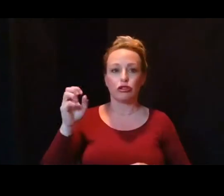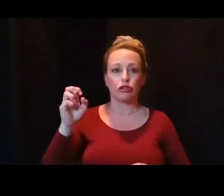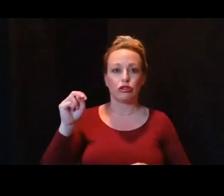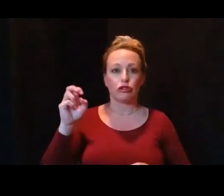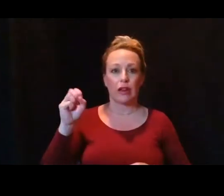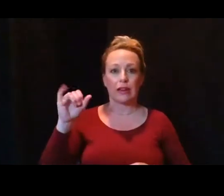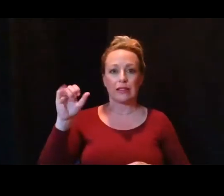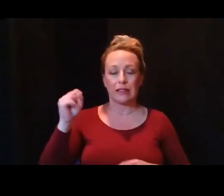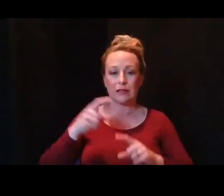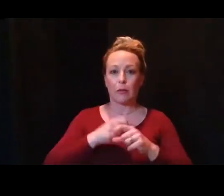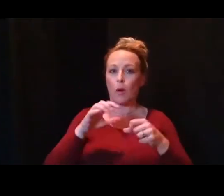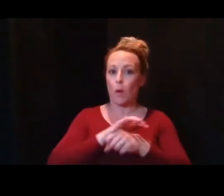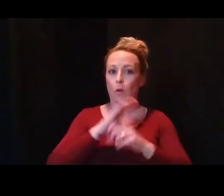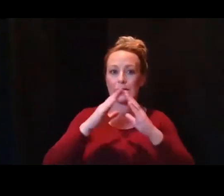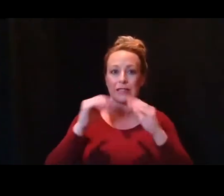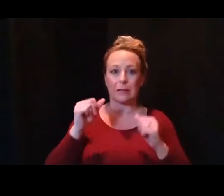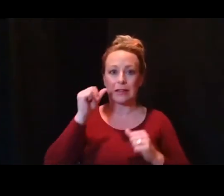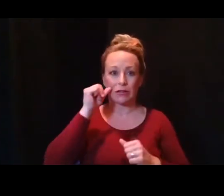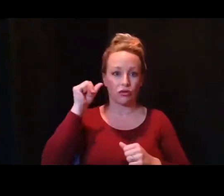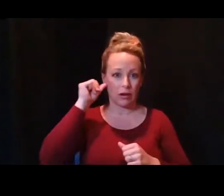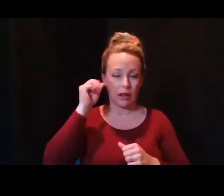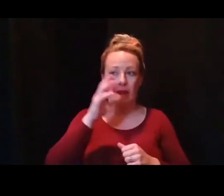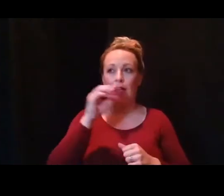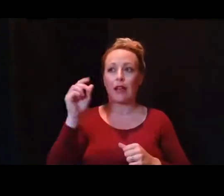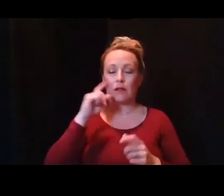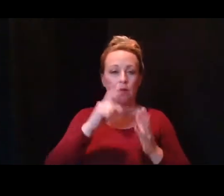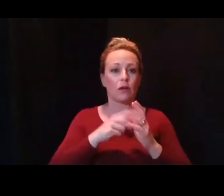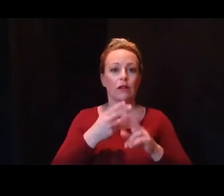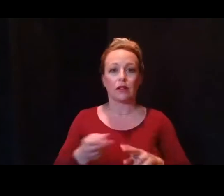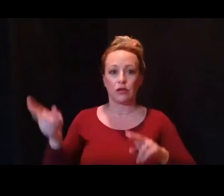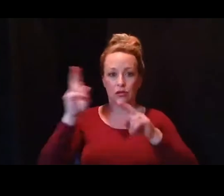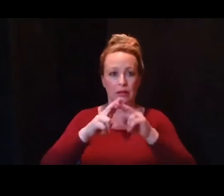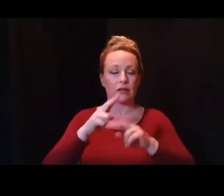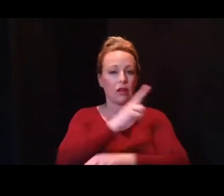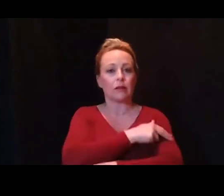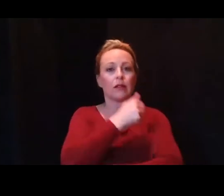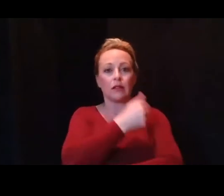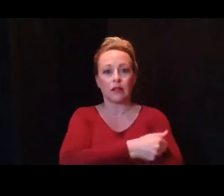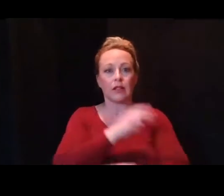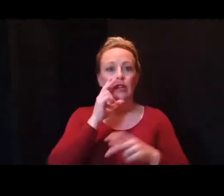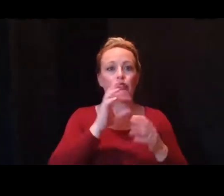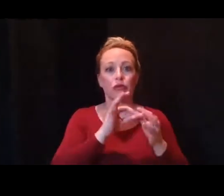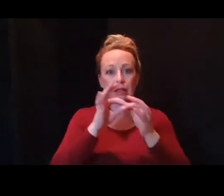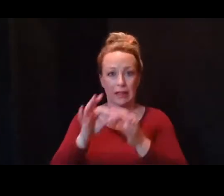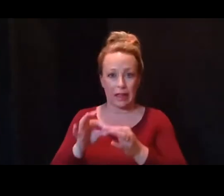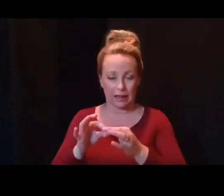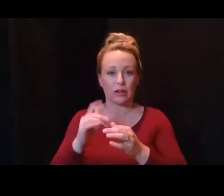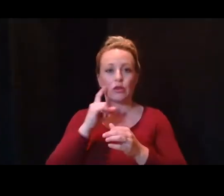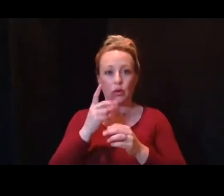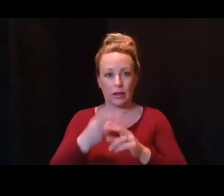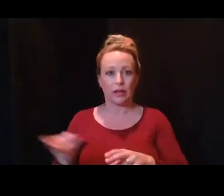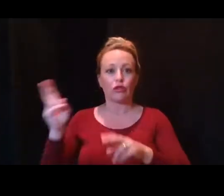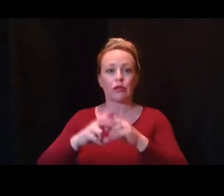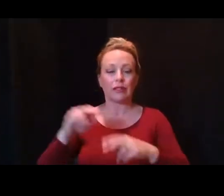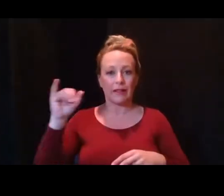system yesterday, and the increase in hospitalizations is related to the increase in infection rates.